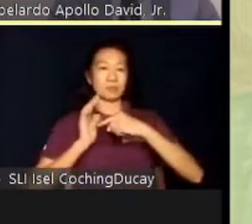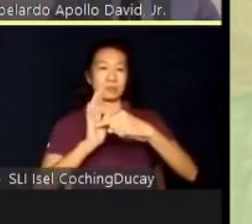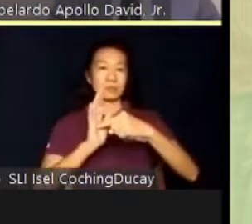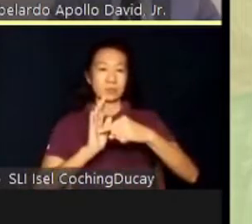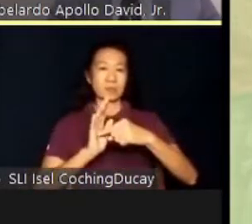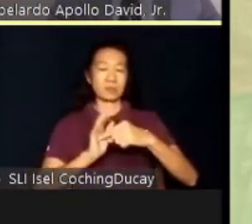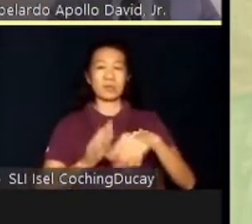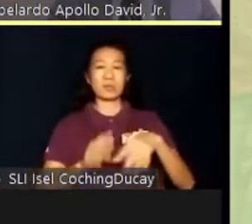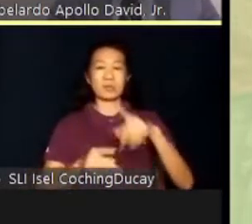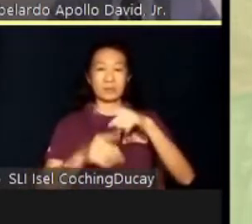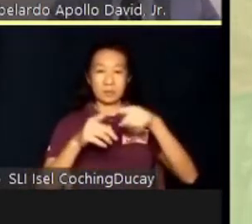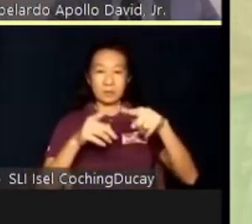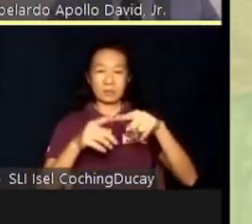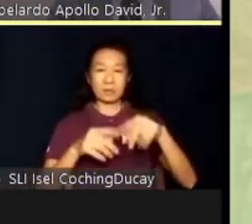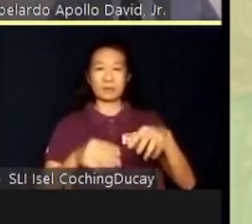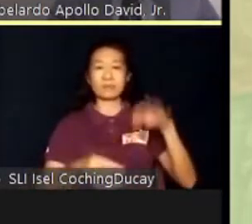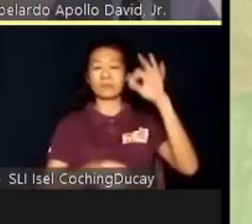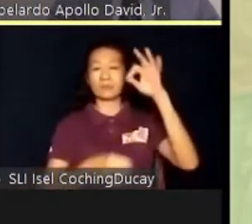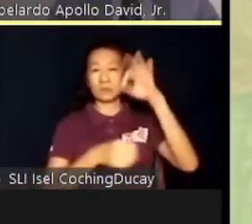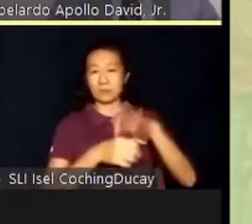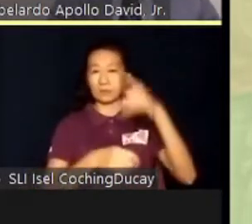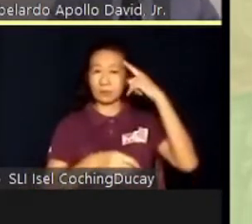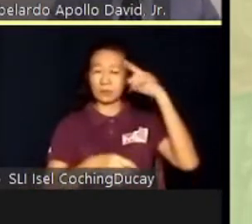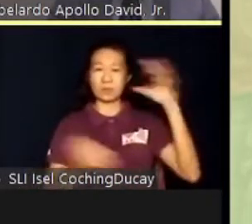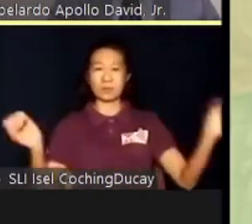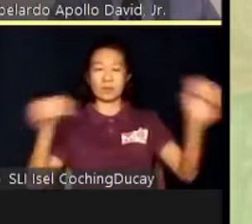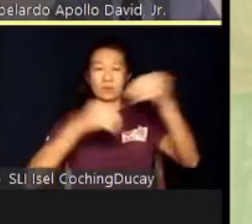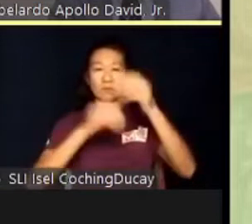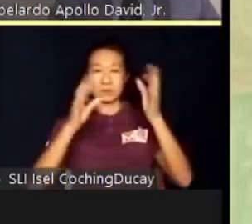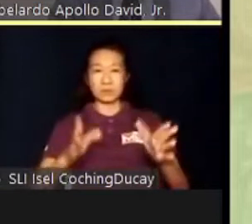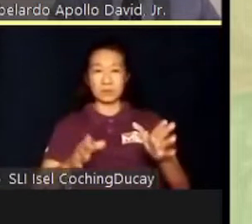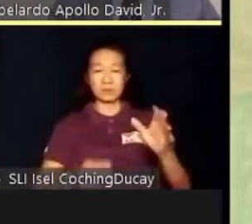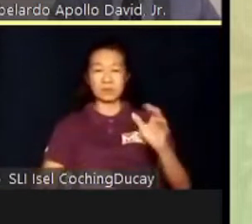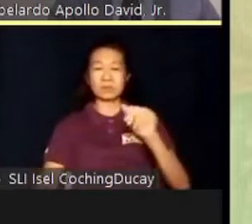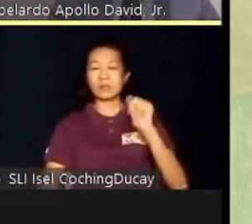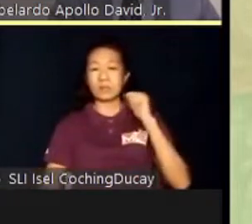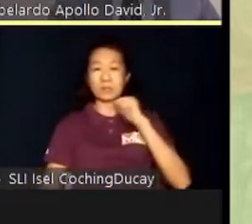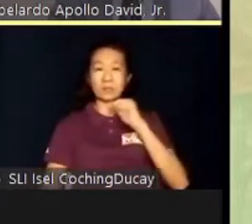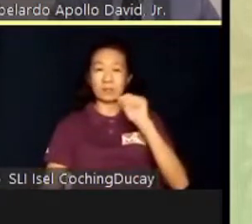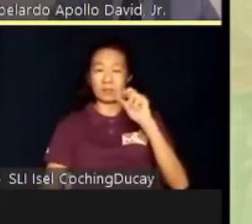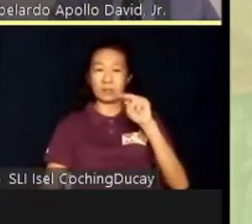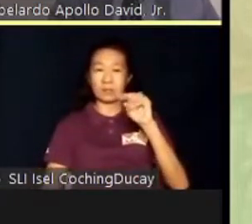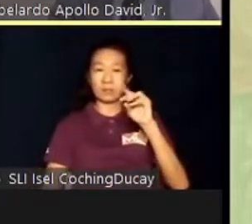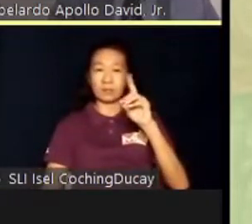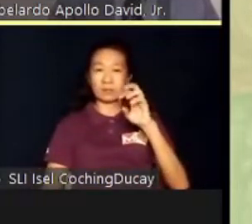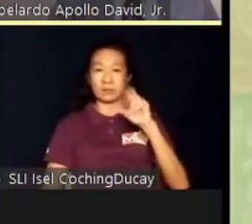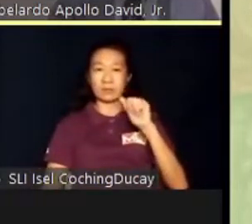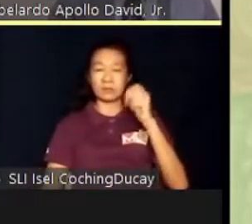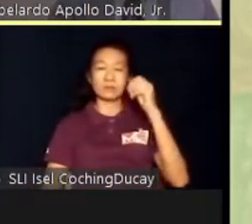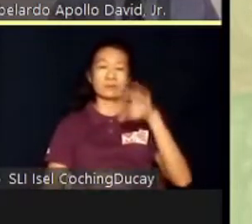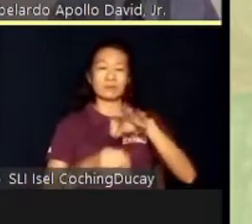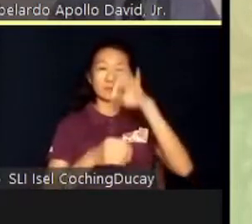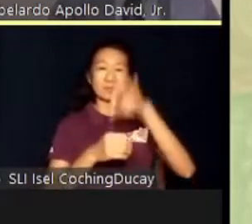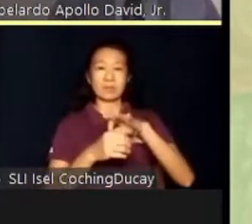upon voting for their class officers. Andrew, a grade 2 student with autism, was voted class